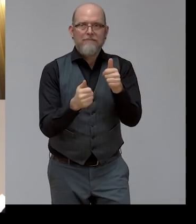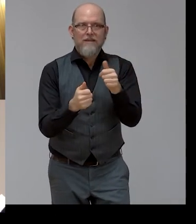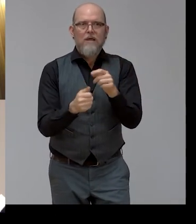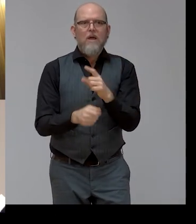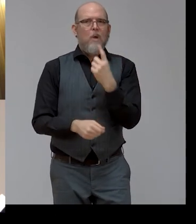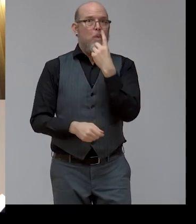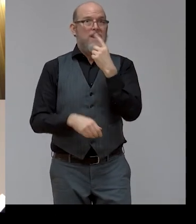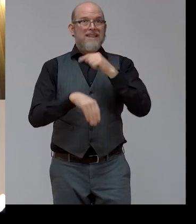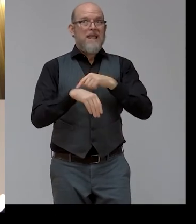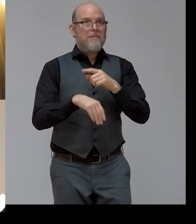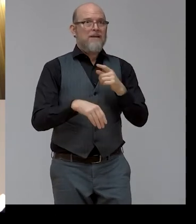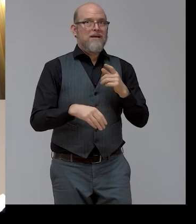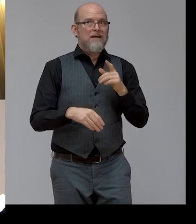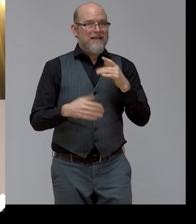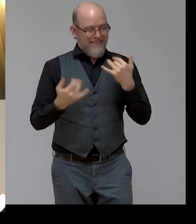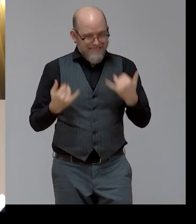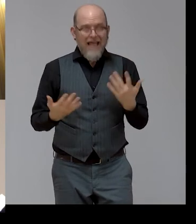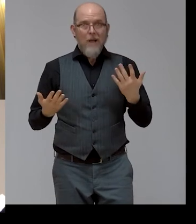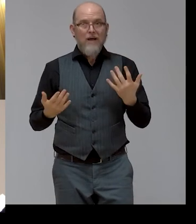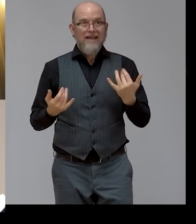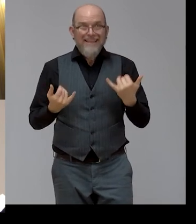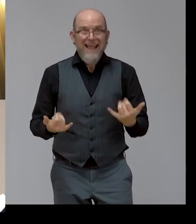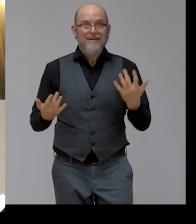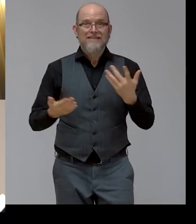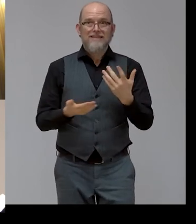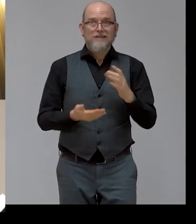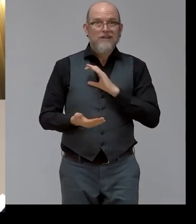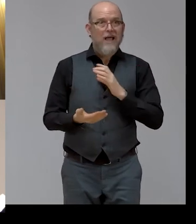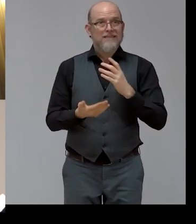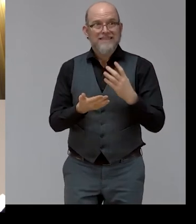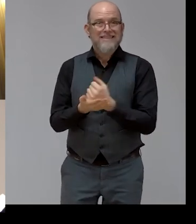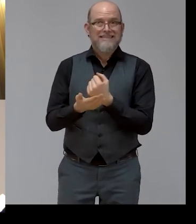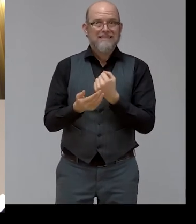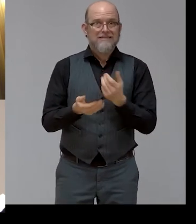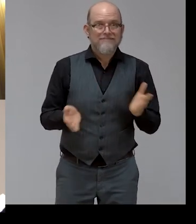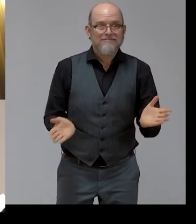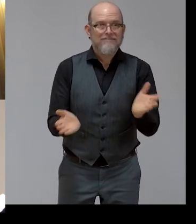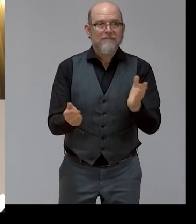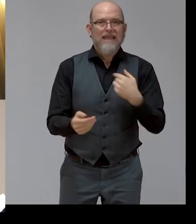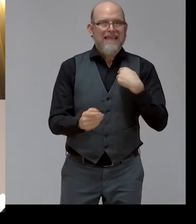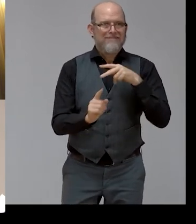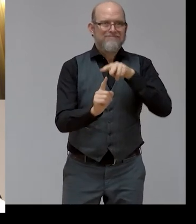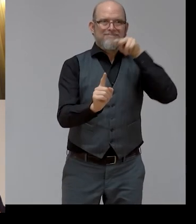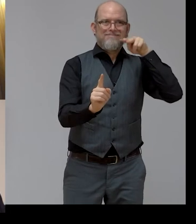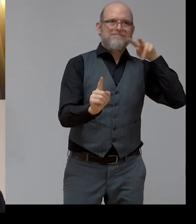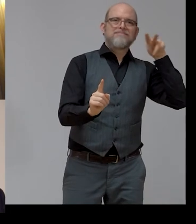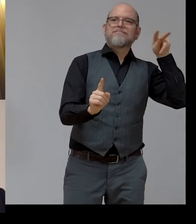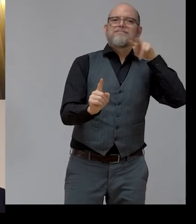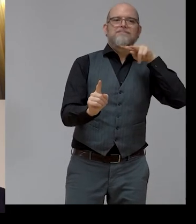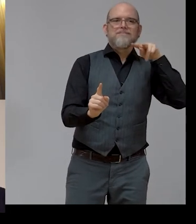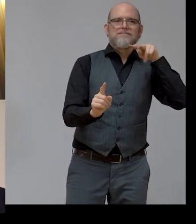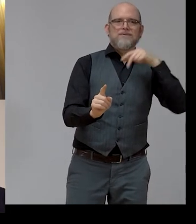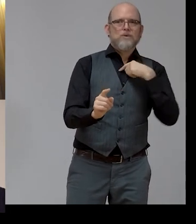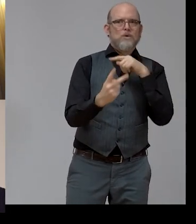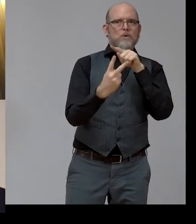it's used well. Again, looking at it from the outside, there are two instruments that ought to be informing how